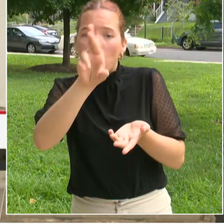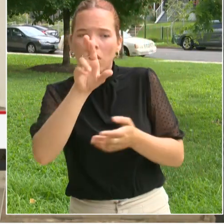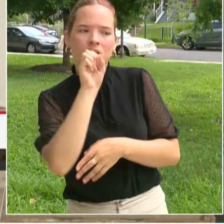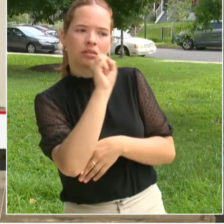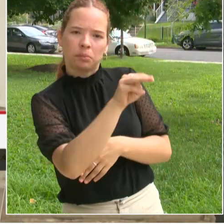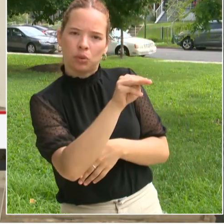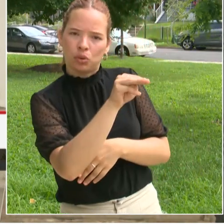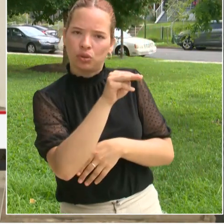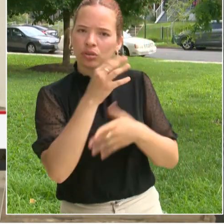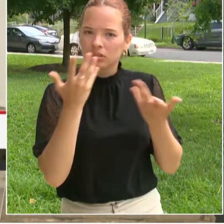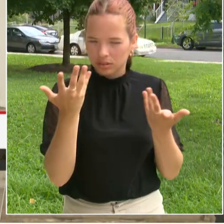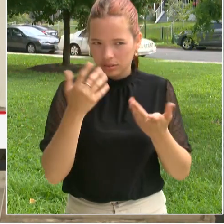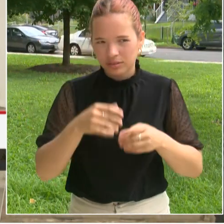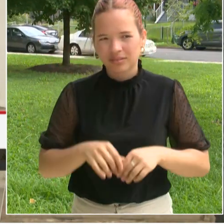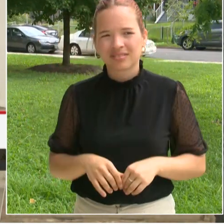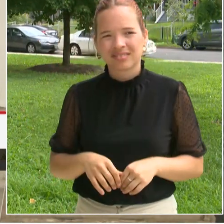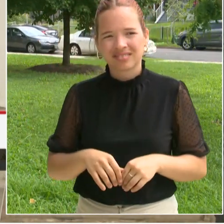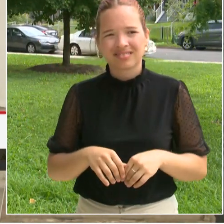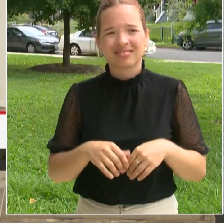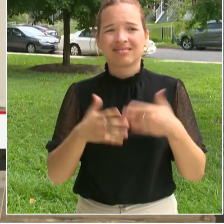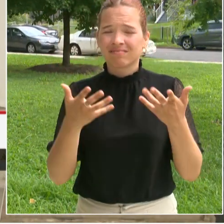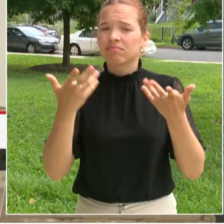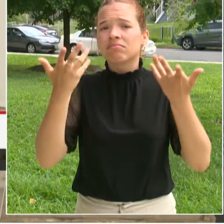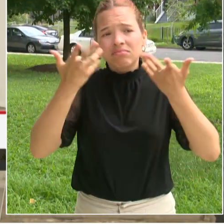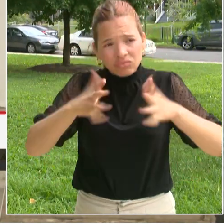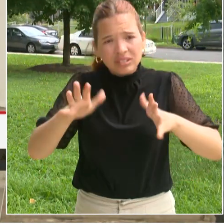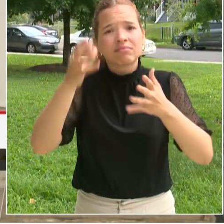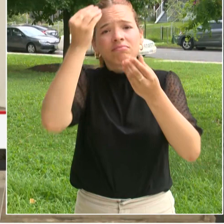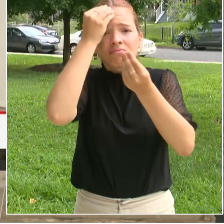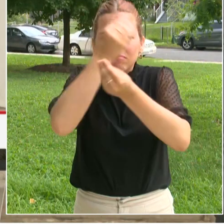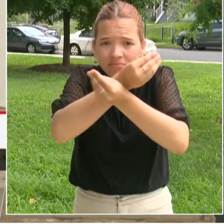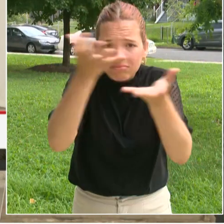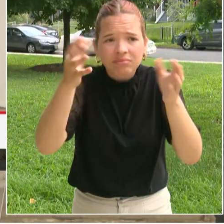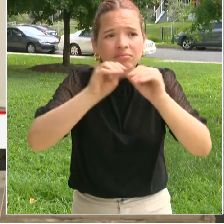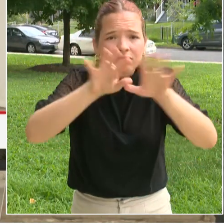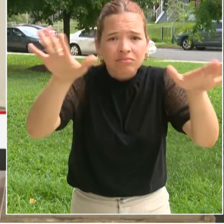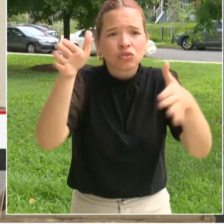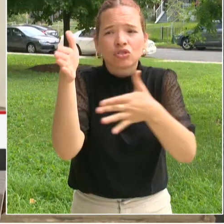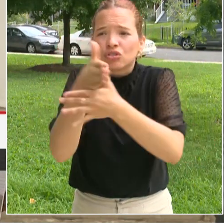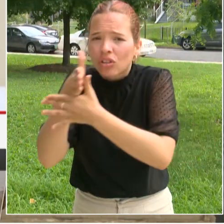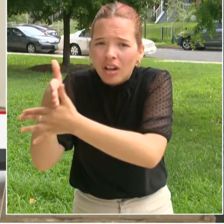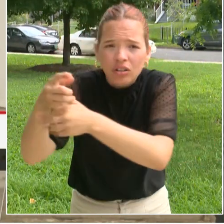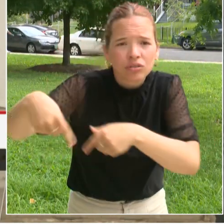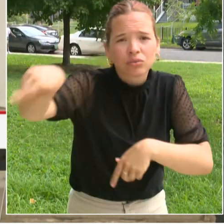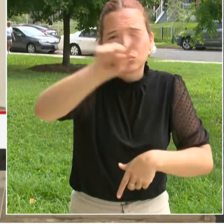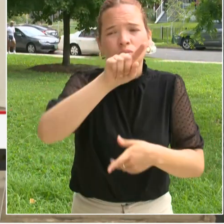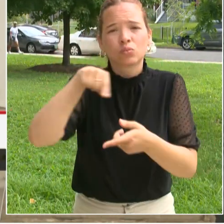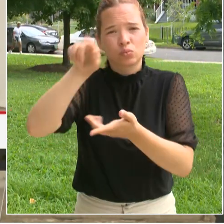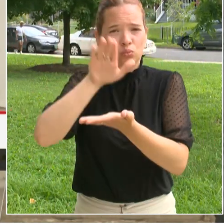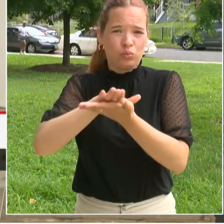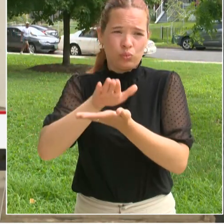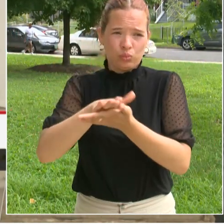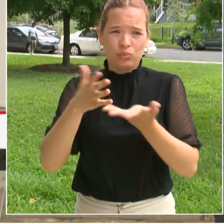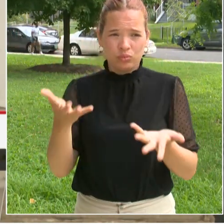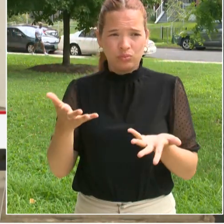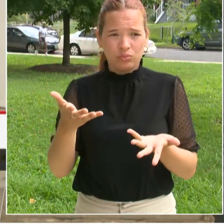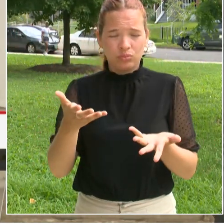and they've been shared with the schools and providers across the city so that you have multiple places to get the information you need.